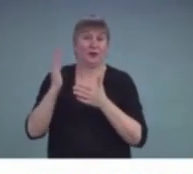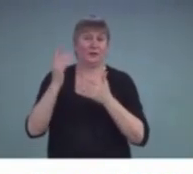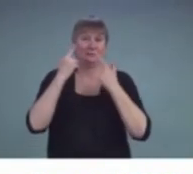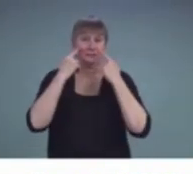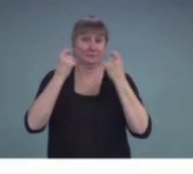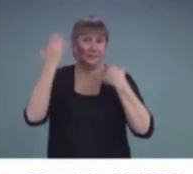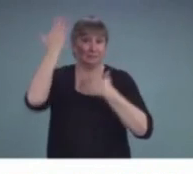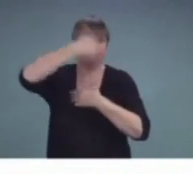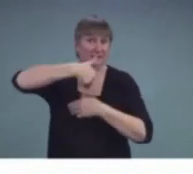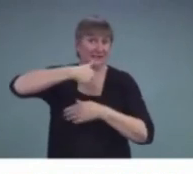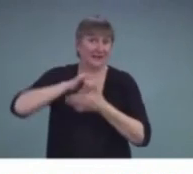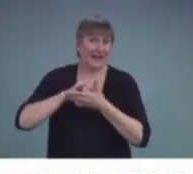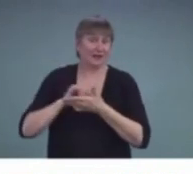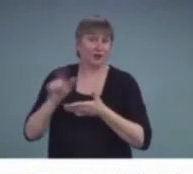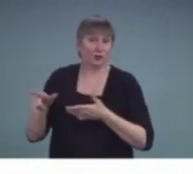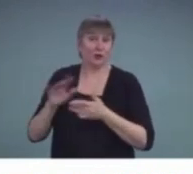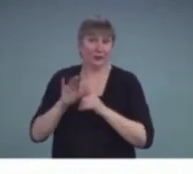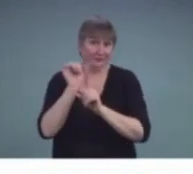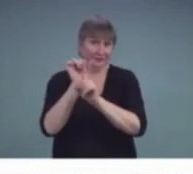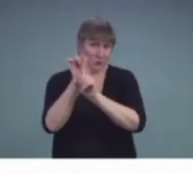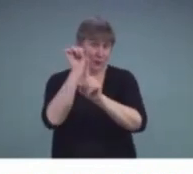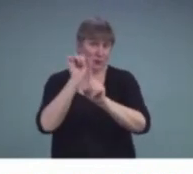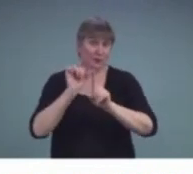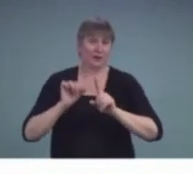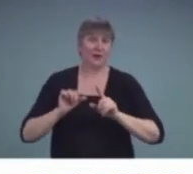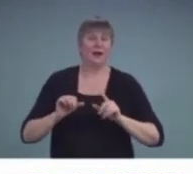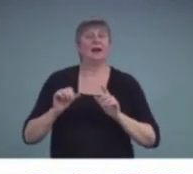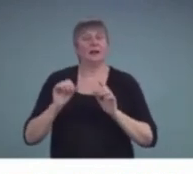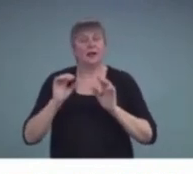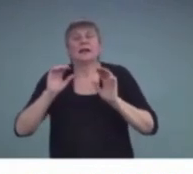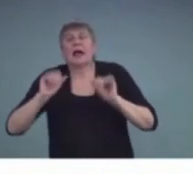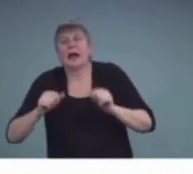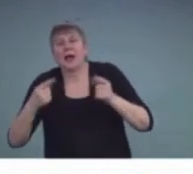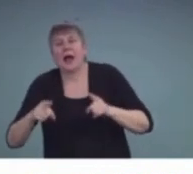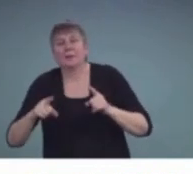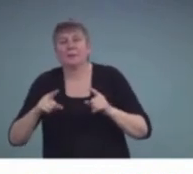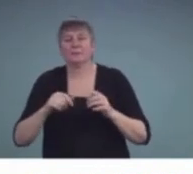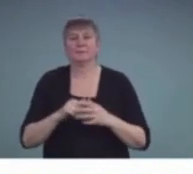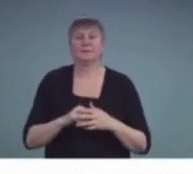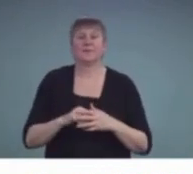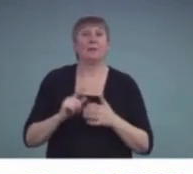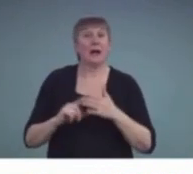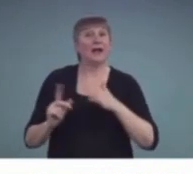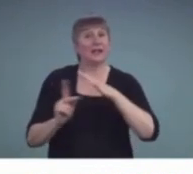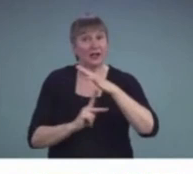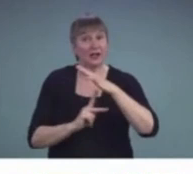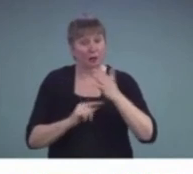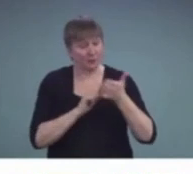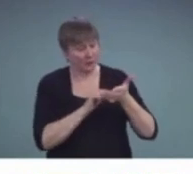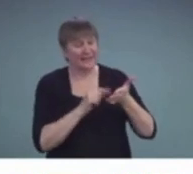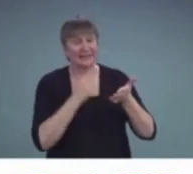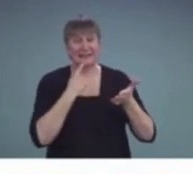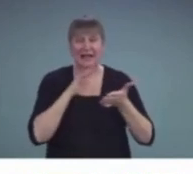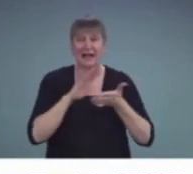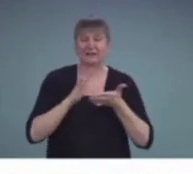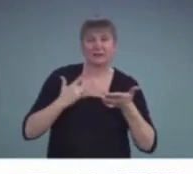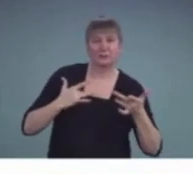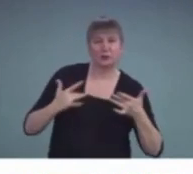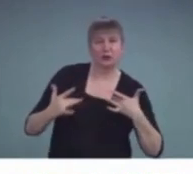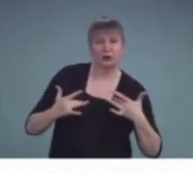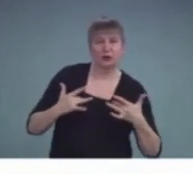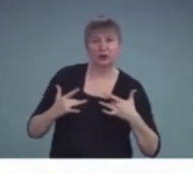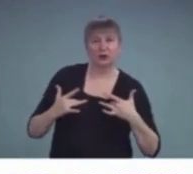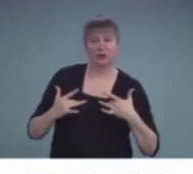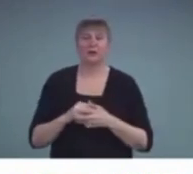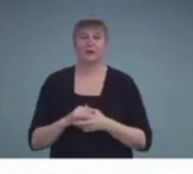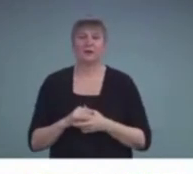it's relatively uncommon. But nonetheless, if the kindergarten teacher expressed concerns even in light of him passing his screening,